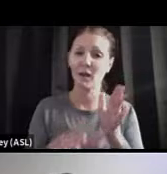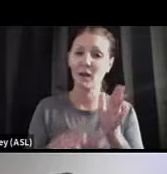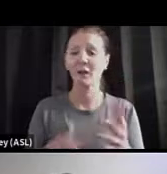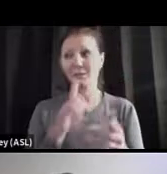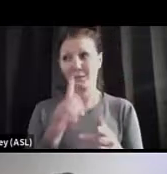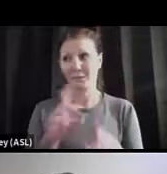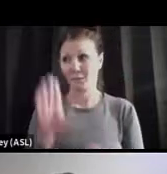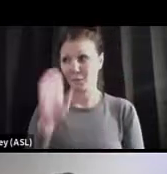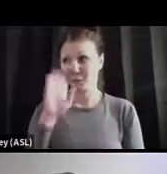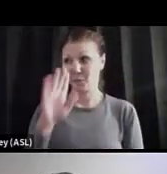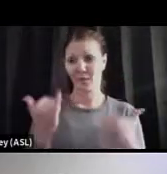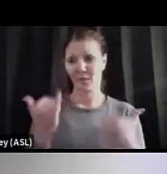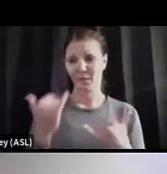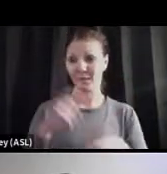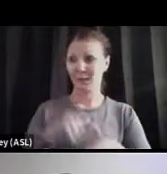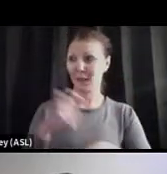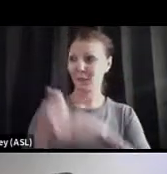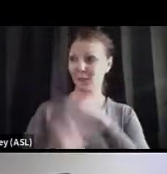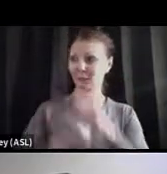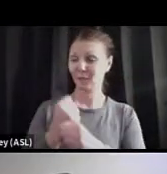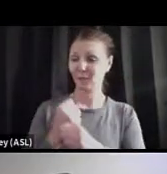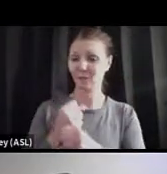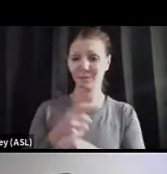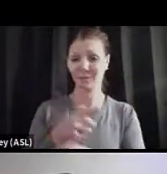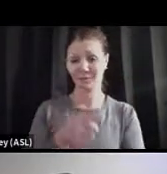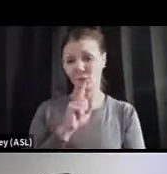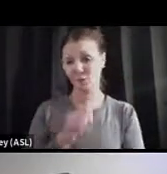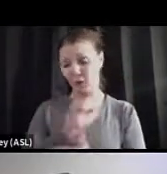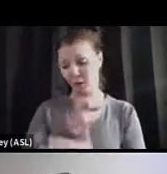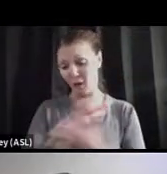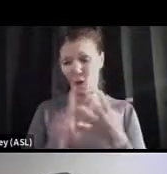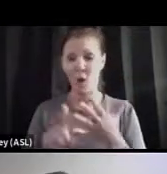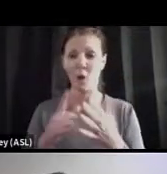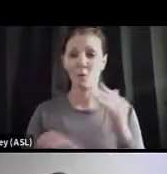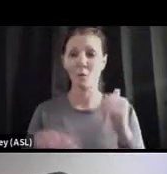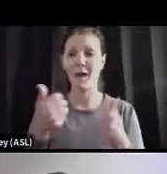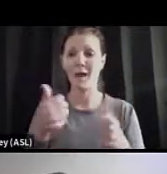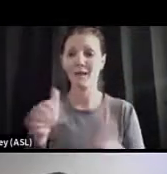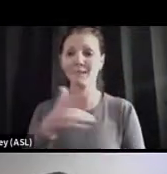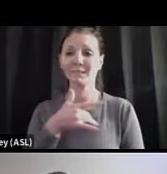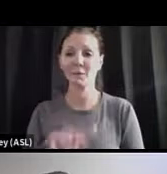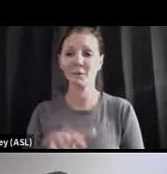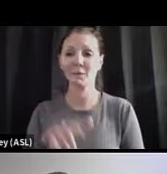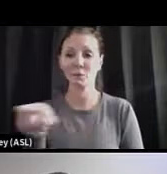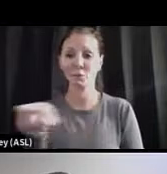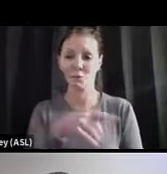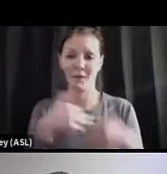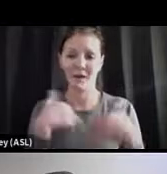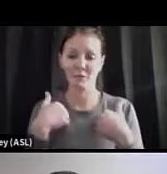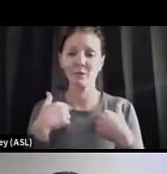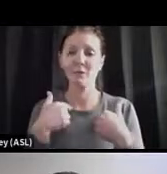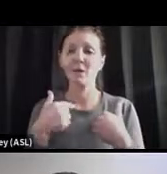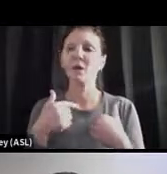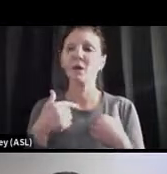about any symptom you're going to have. I frequently am talking to families in telehealth and